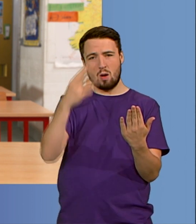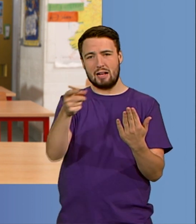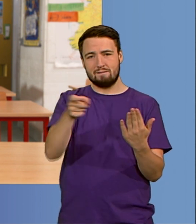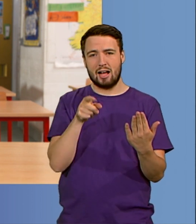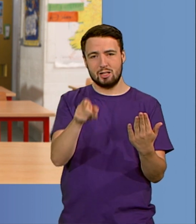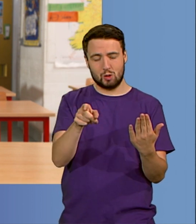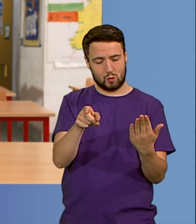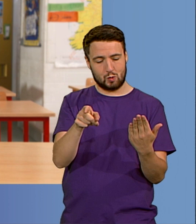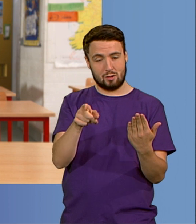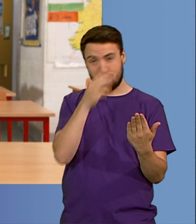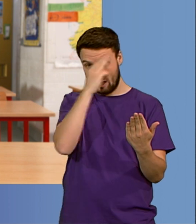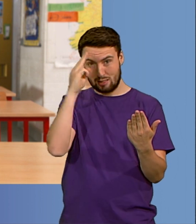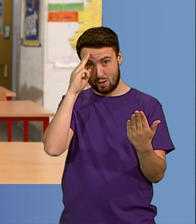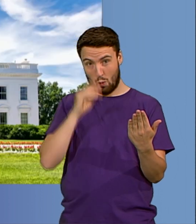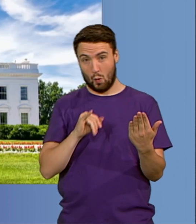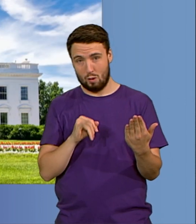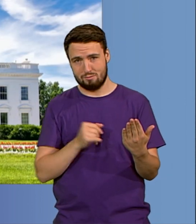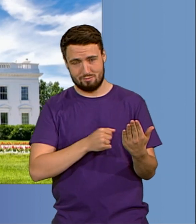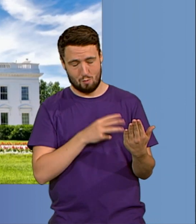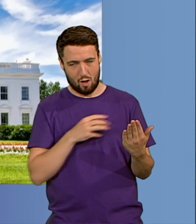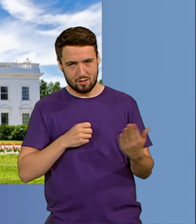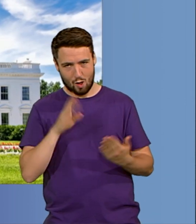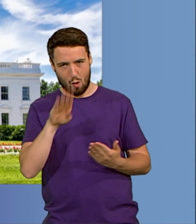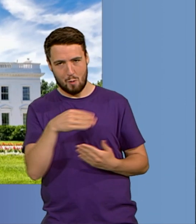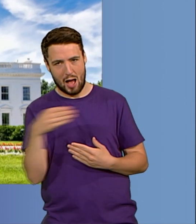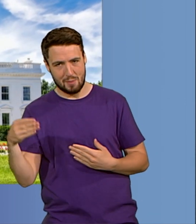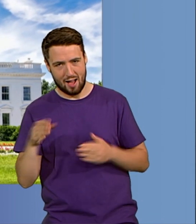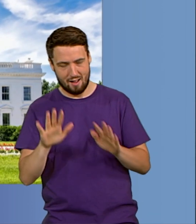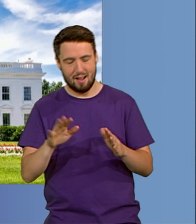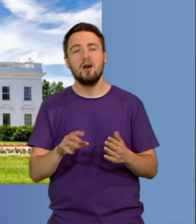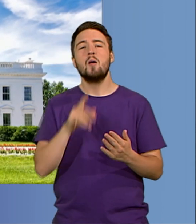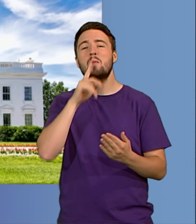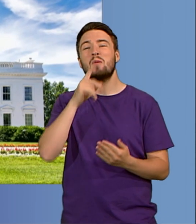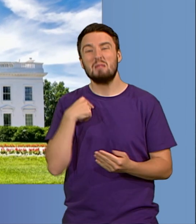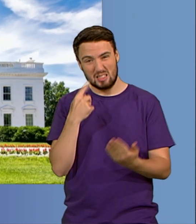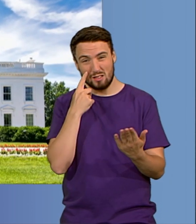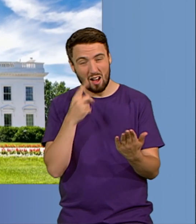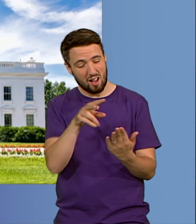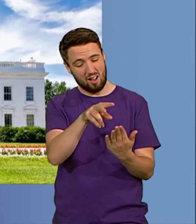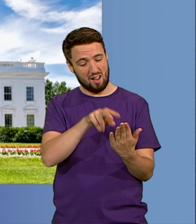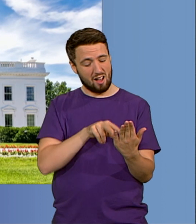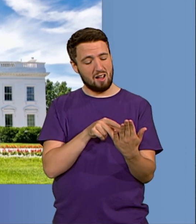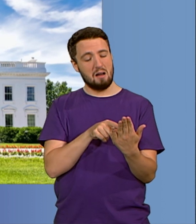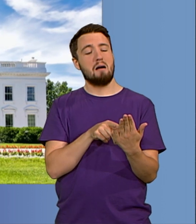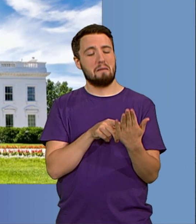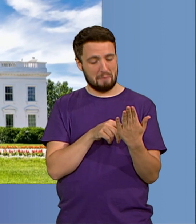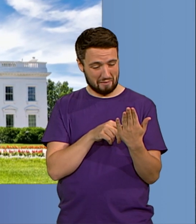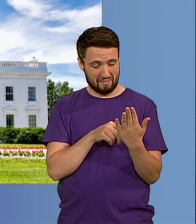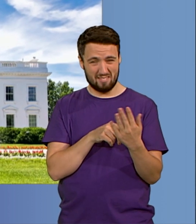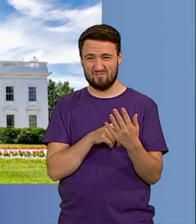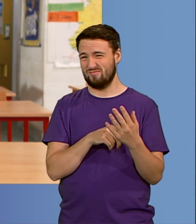Just to be specific about it. But I didn't think it was real. So I ignored it. A week later,